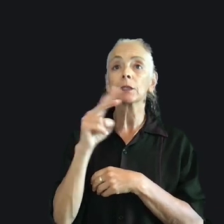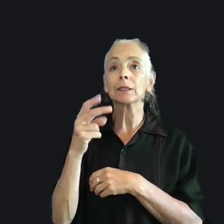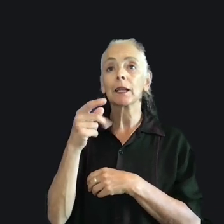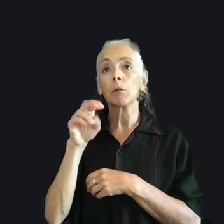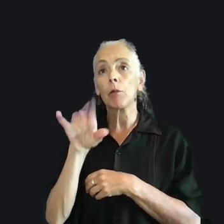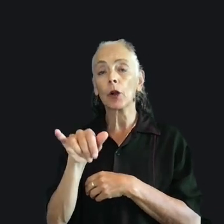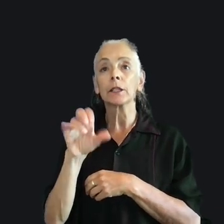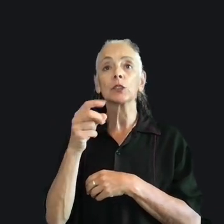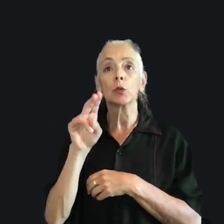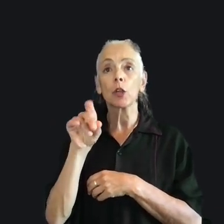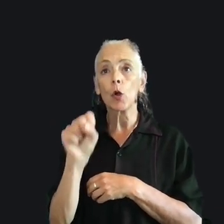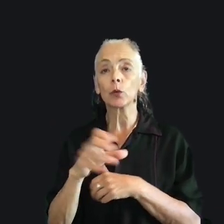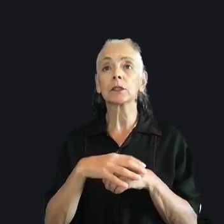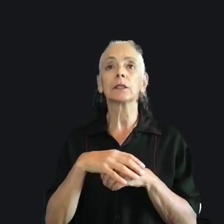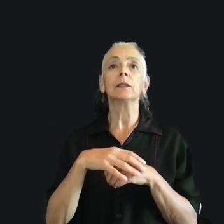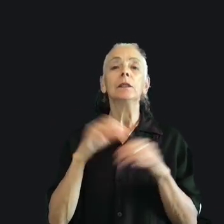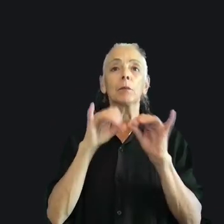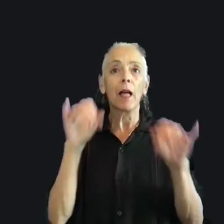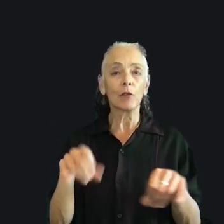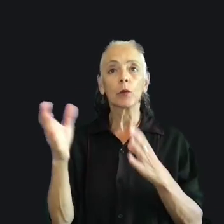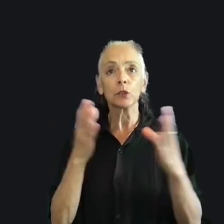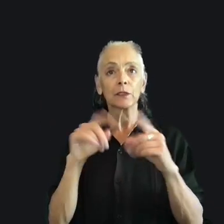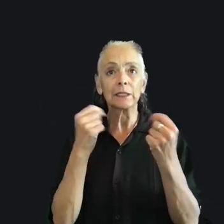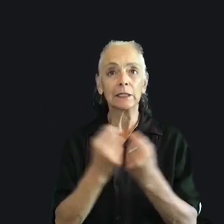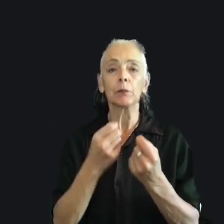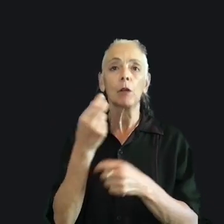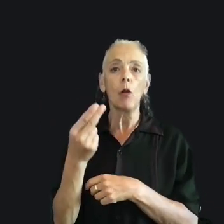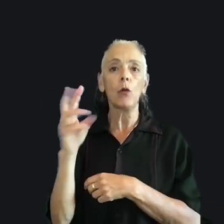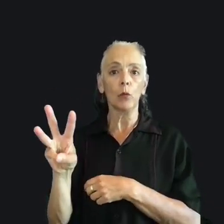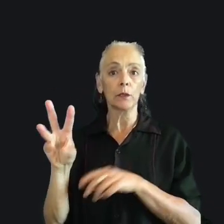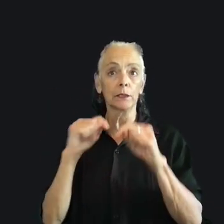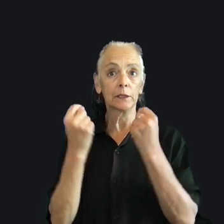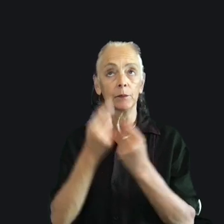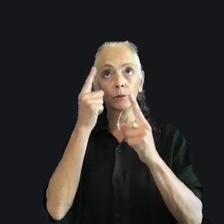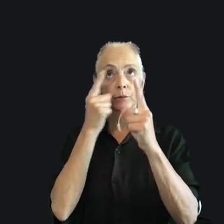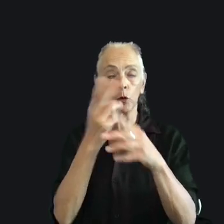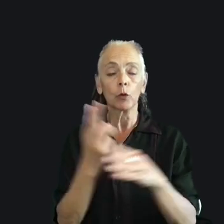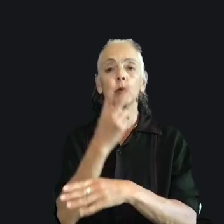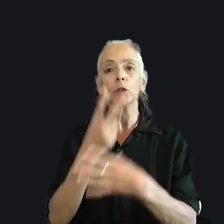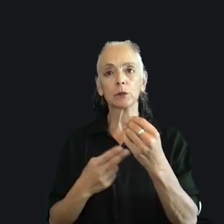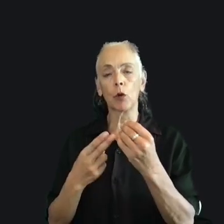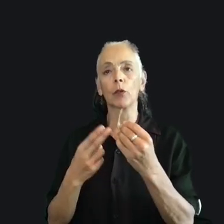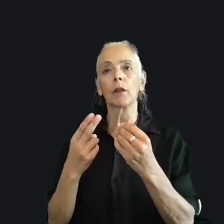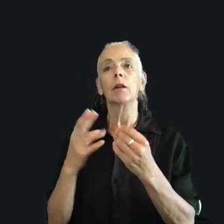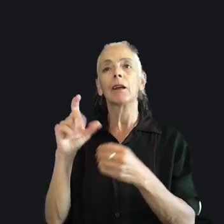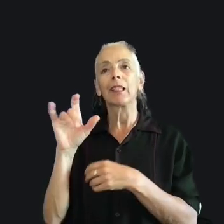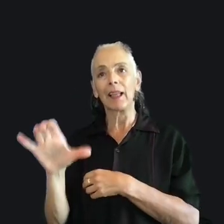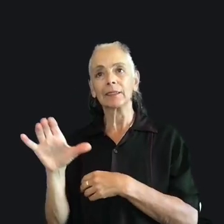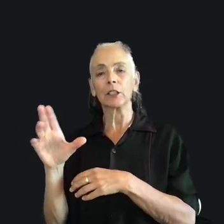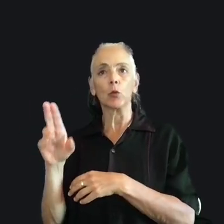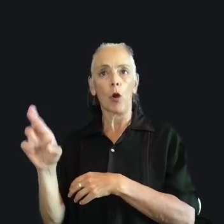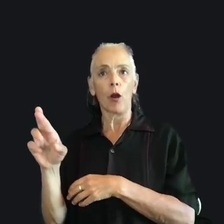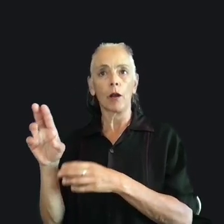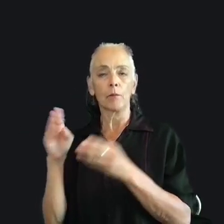platforms and services teams, and the hardware team. Our goal is to use both classic user research methods and also